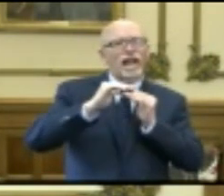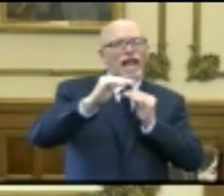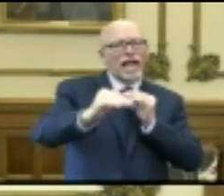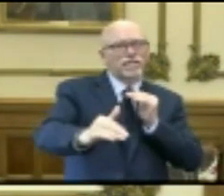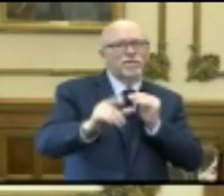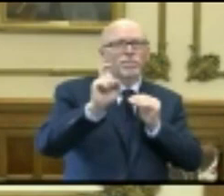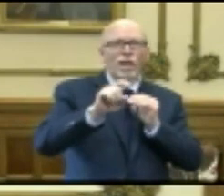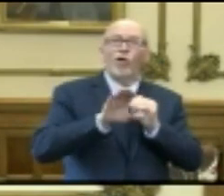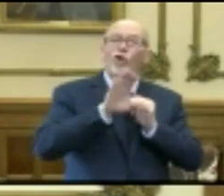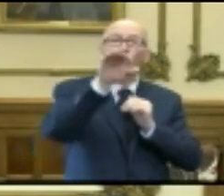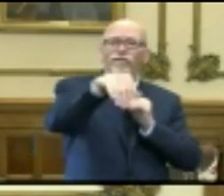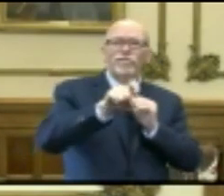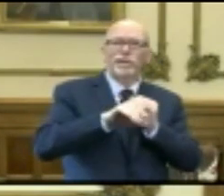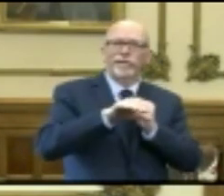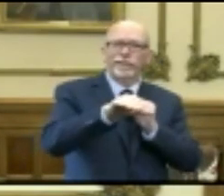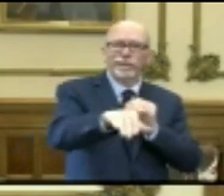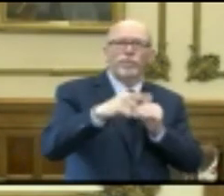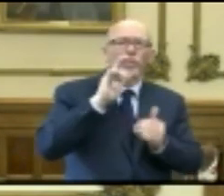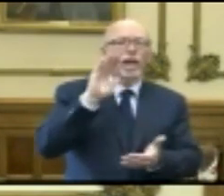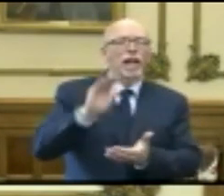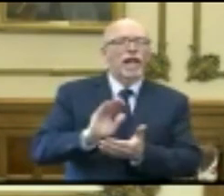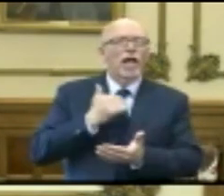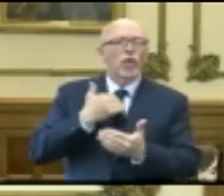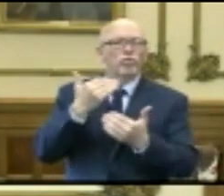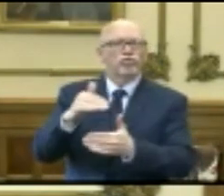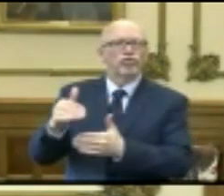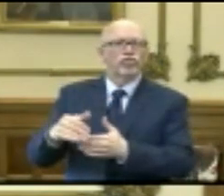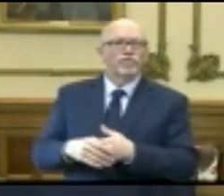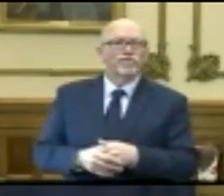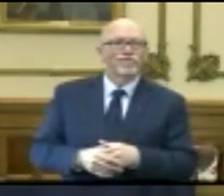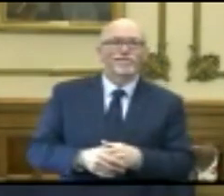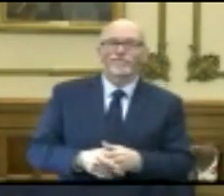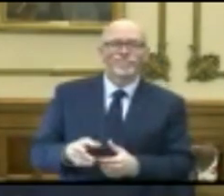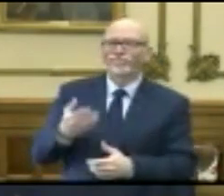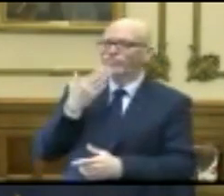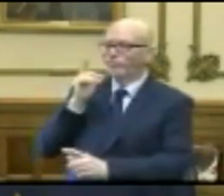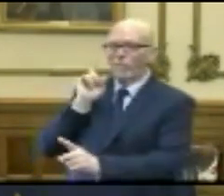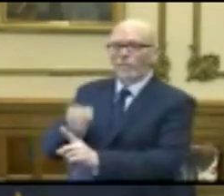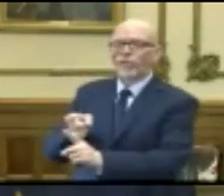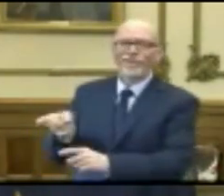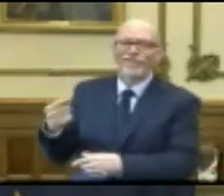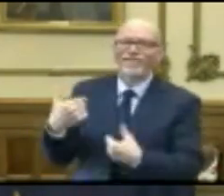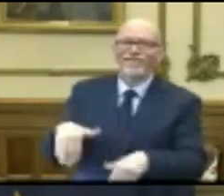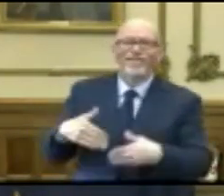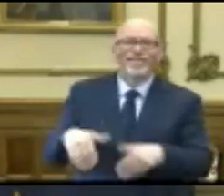be for you to lessen the restrictions? You cut right to the chase, Nikki. Thank you.